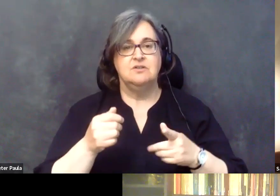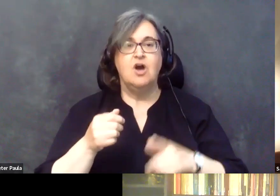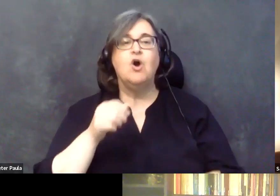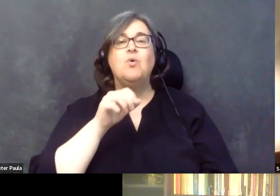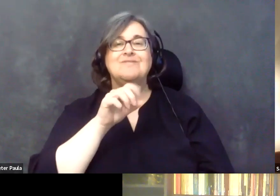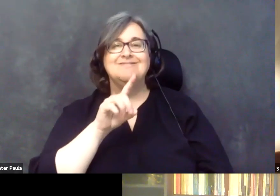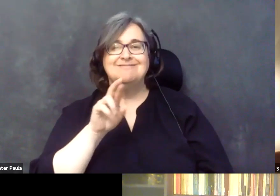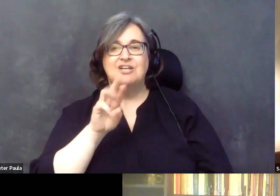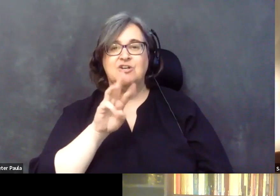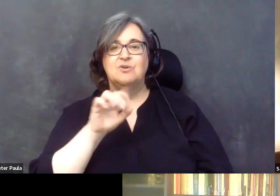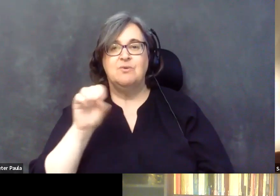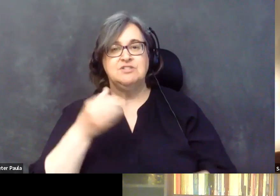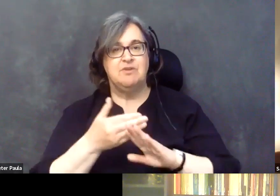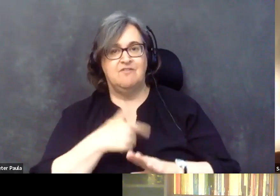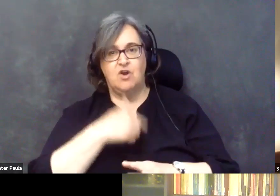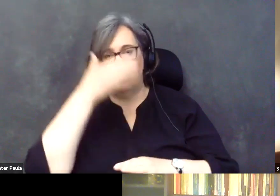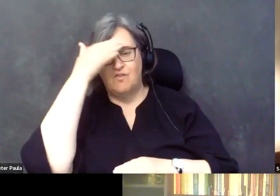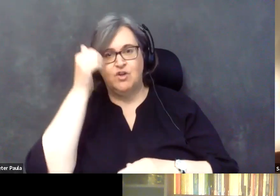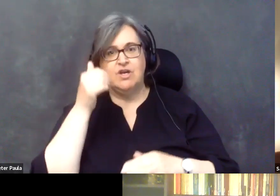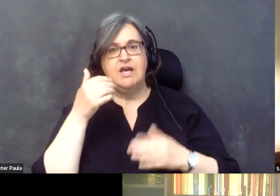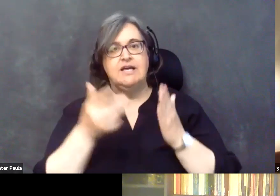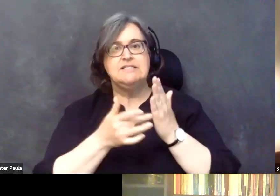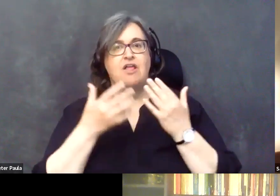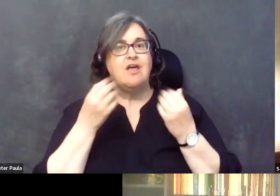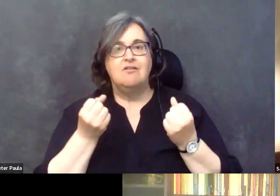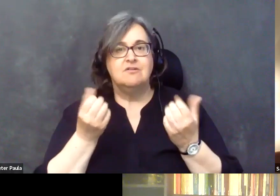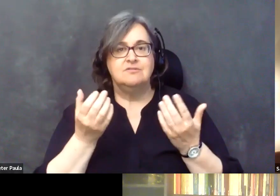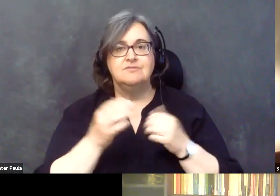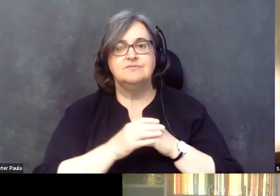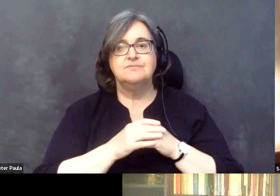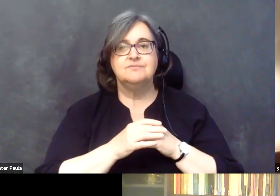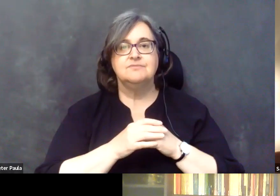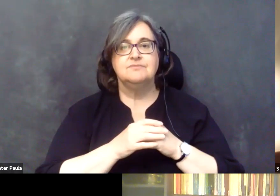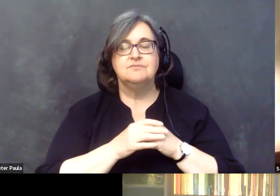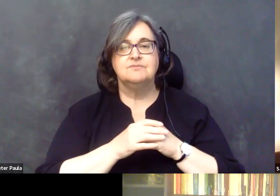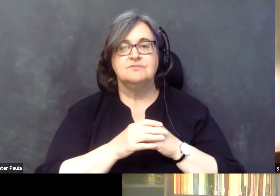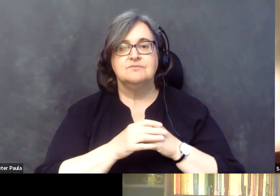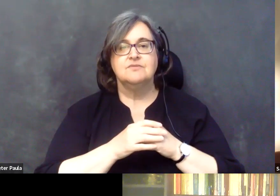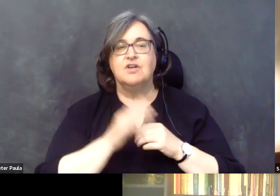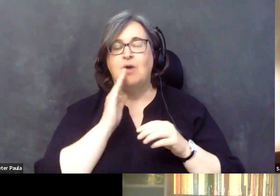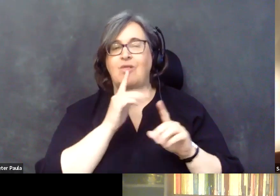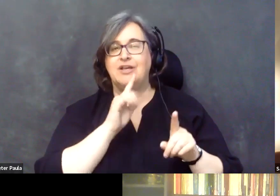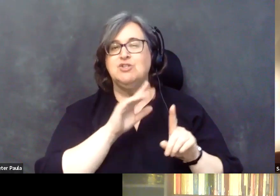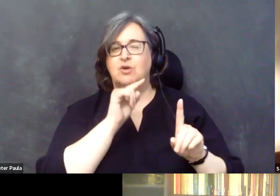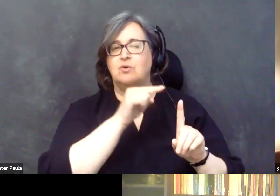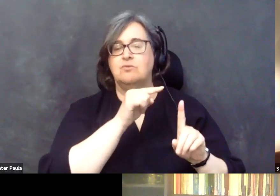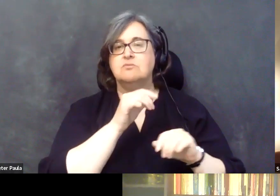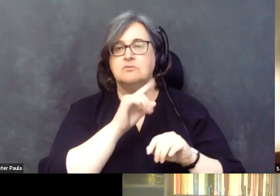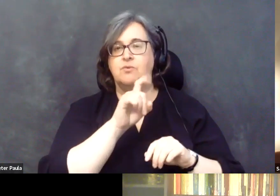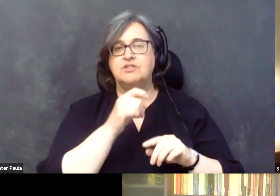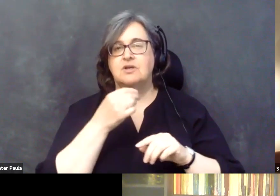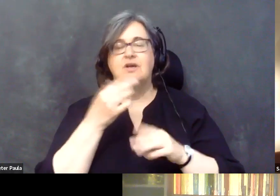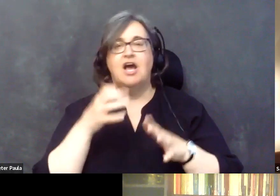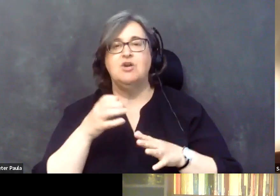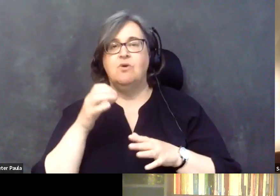one thing though, so telehealth, you could use like, uh, I'll come back to your question, but I don't want to miss